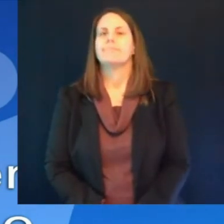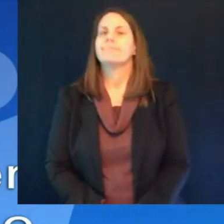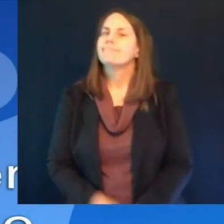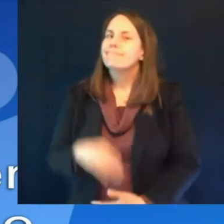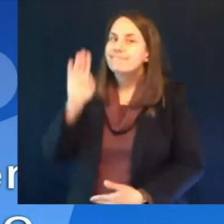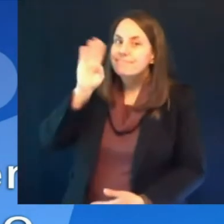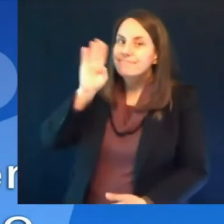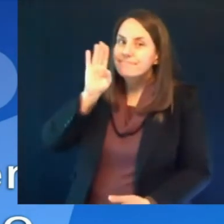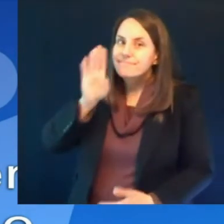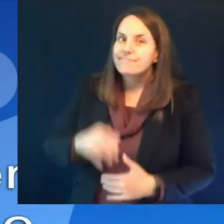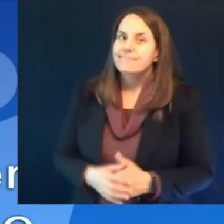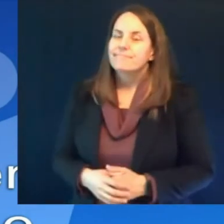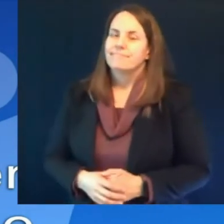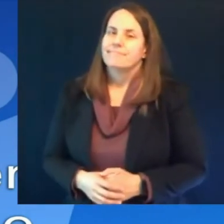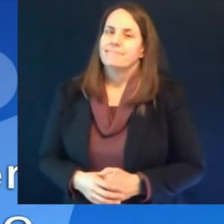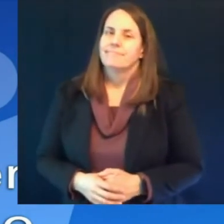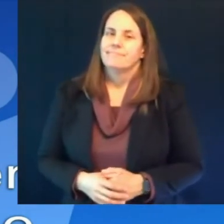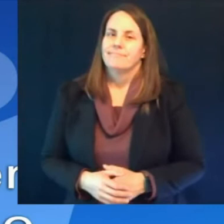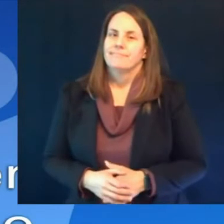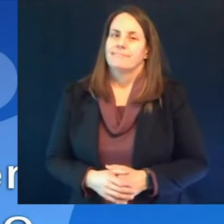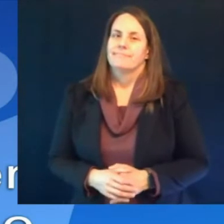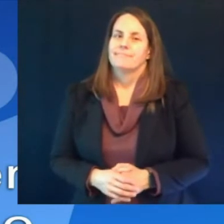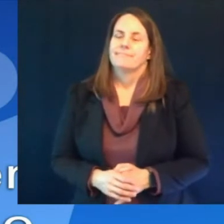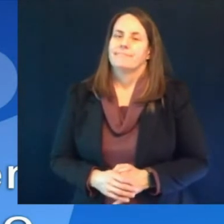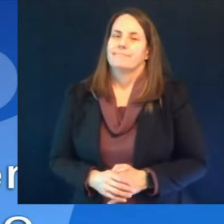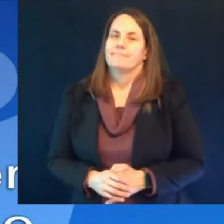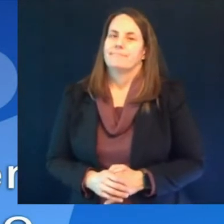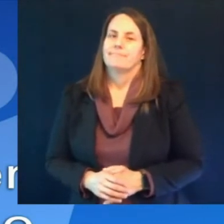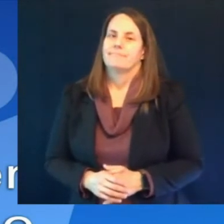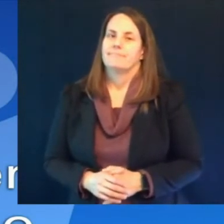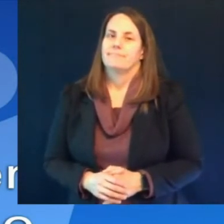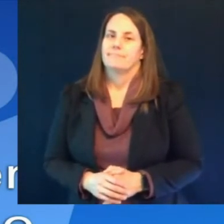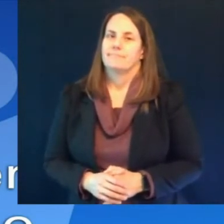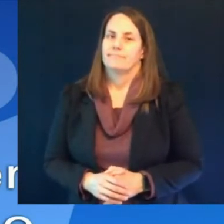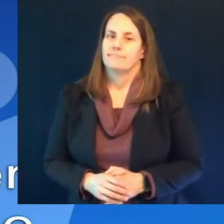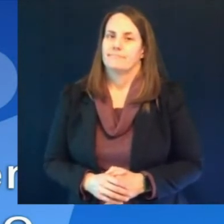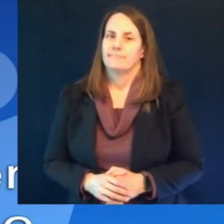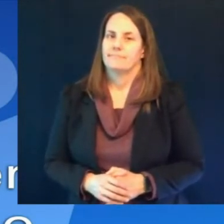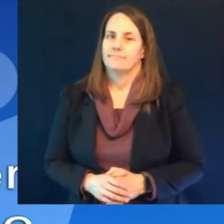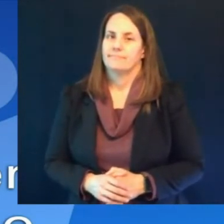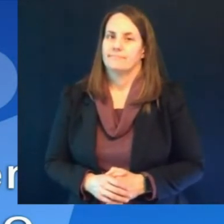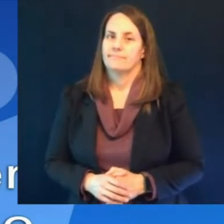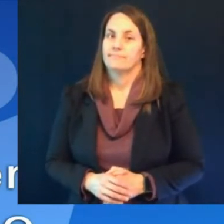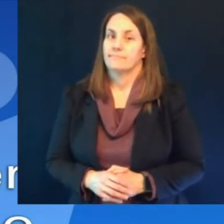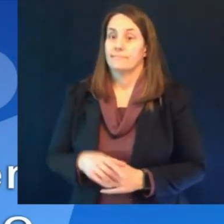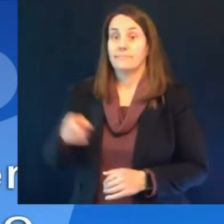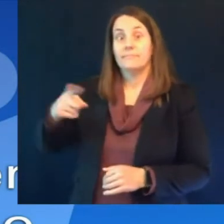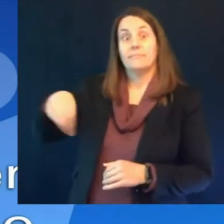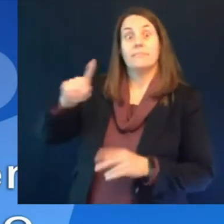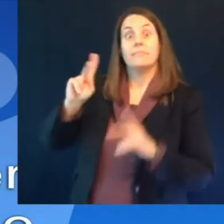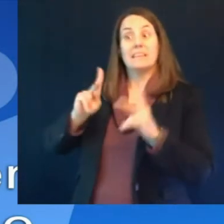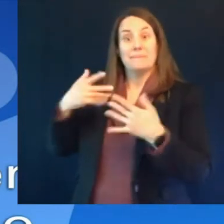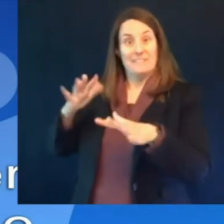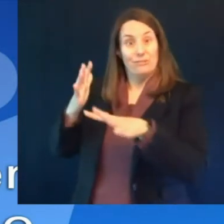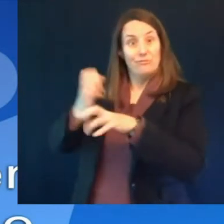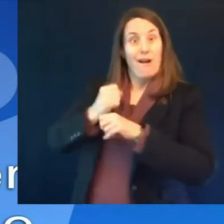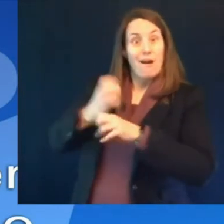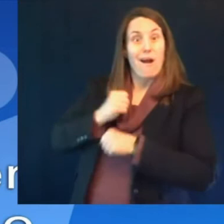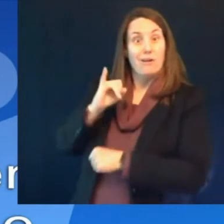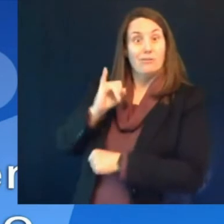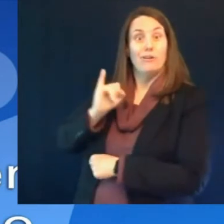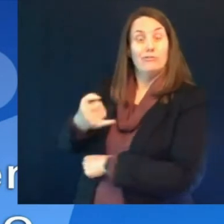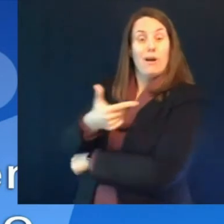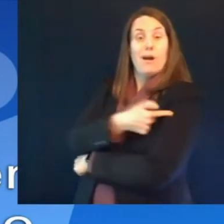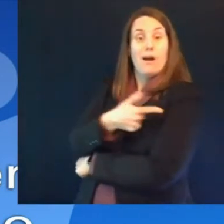for the people who have um received the jay vaccine and have questions about it uh are you recommending that